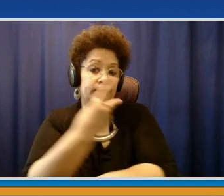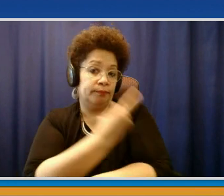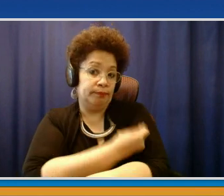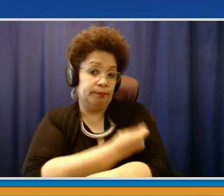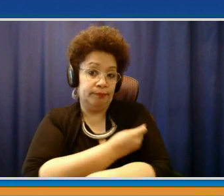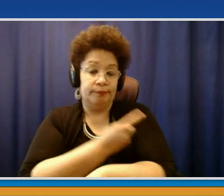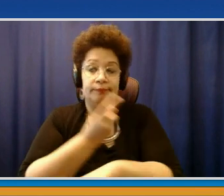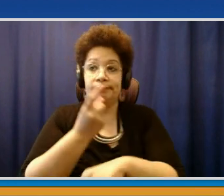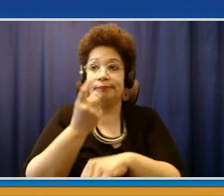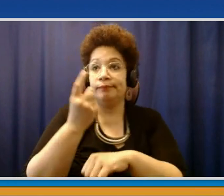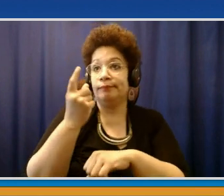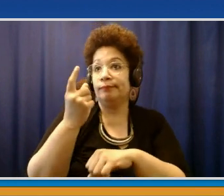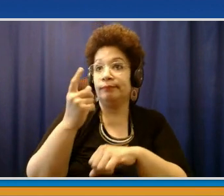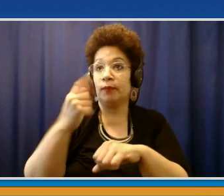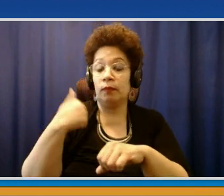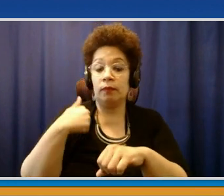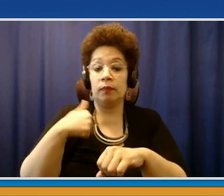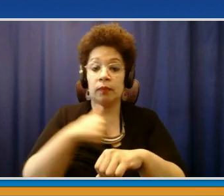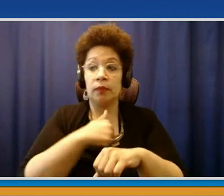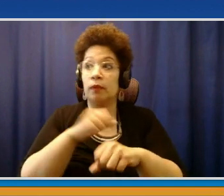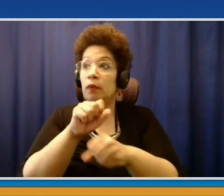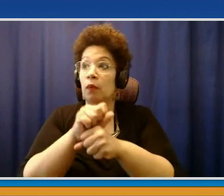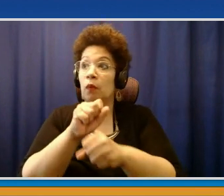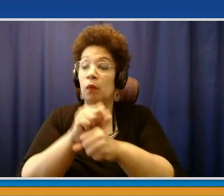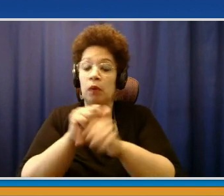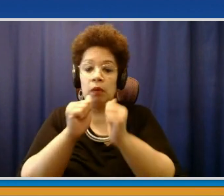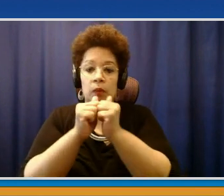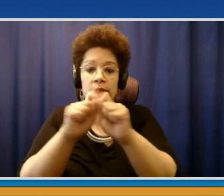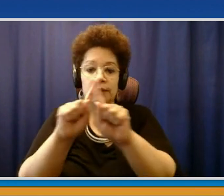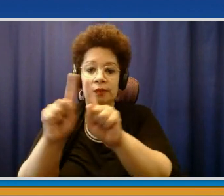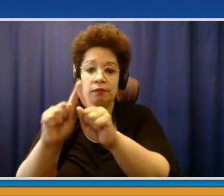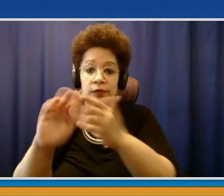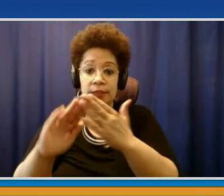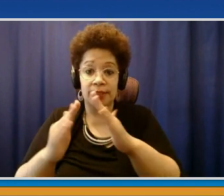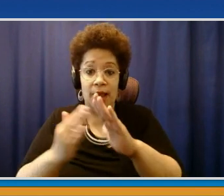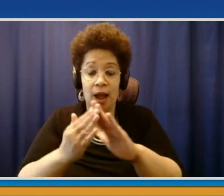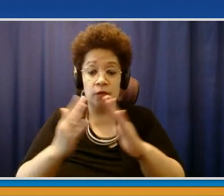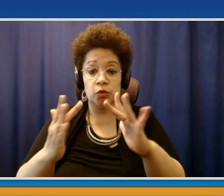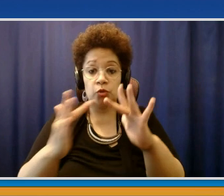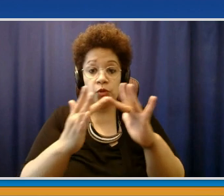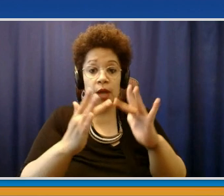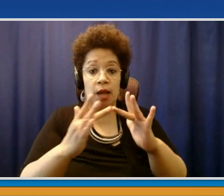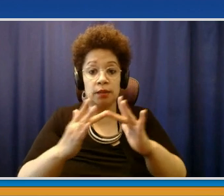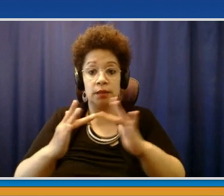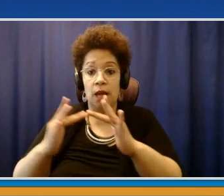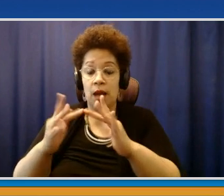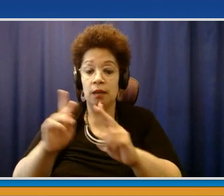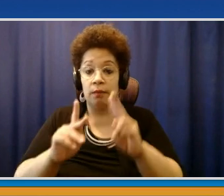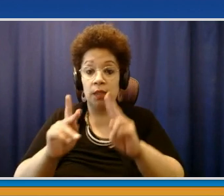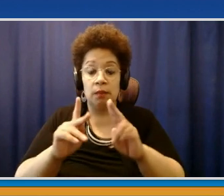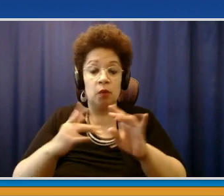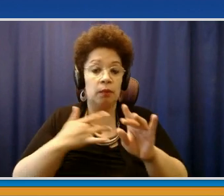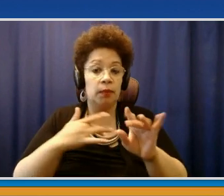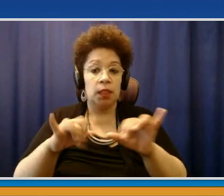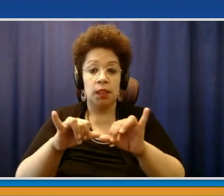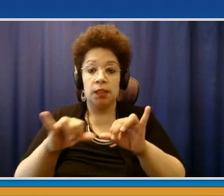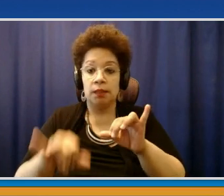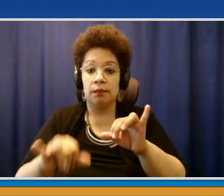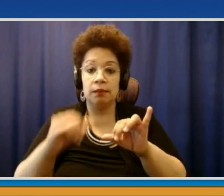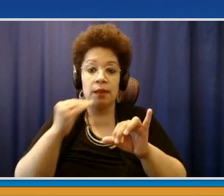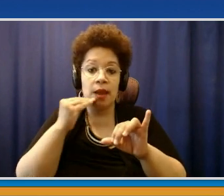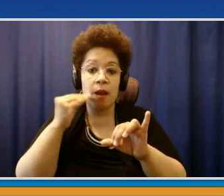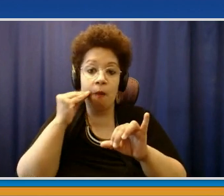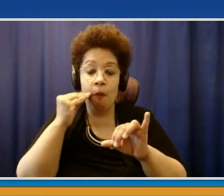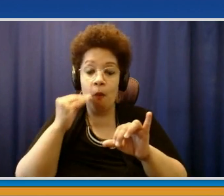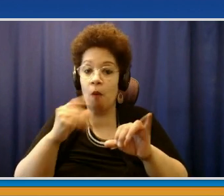the County Executive mentioned earlier, to reach out to those homebound individuals. Because we know, as the numbers continue to go down, that